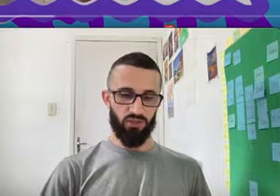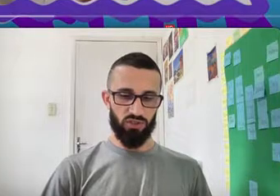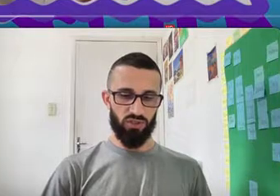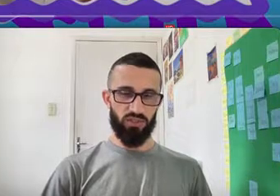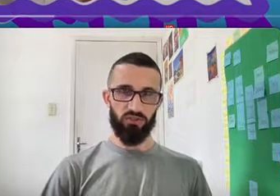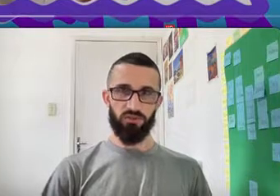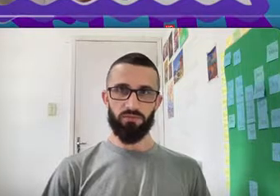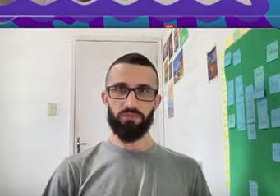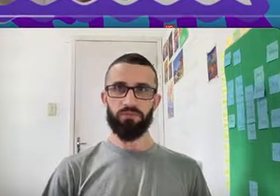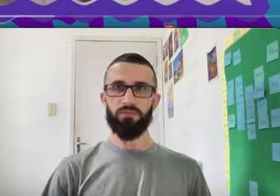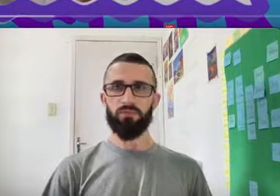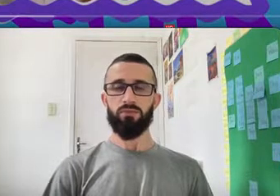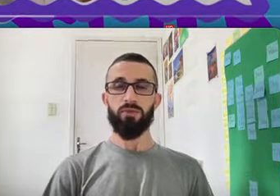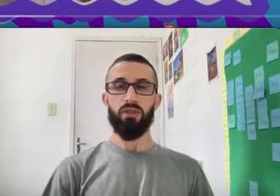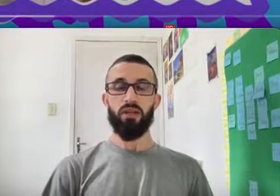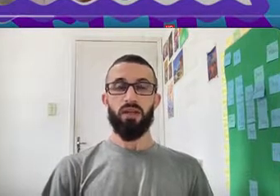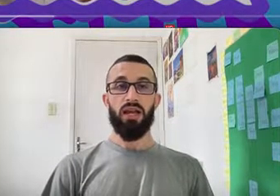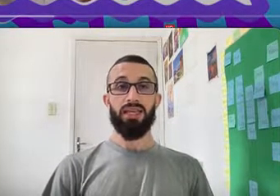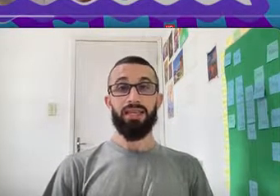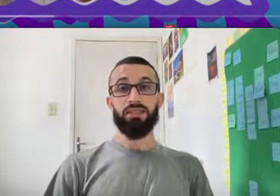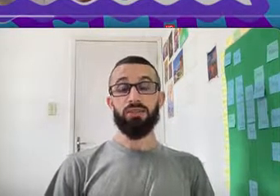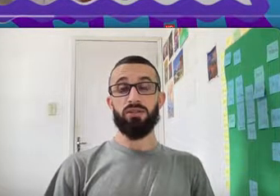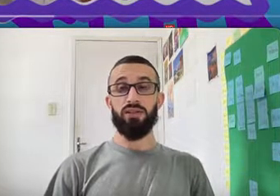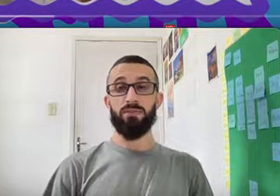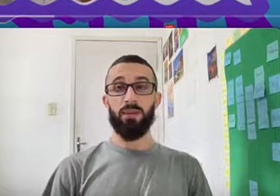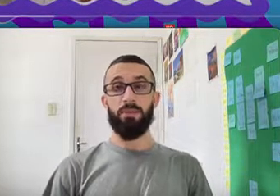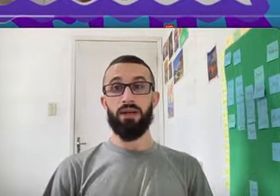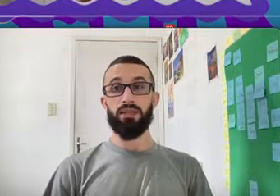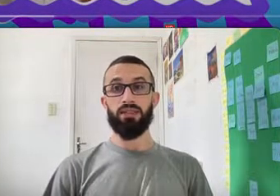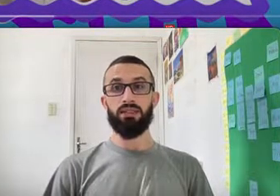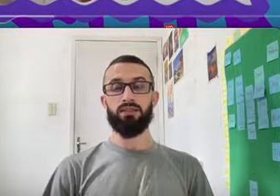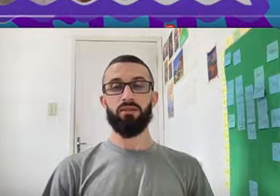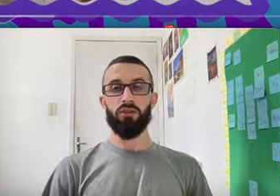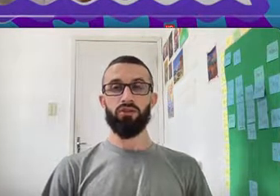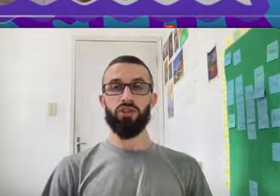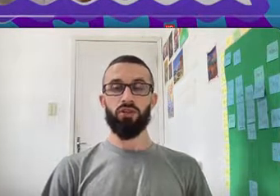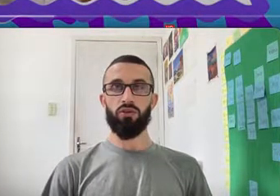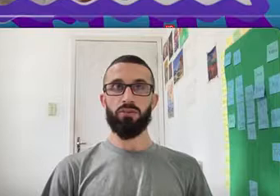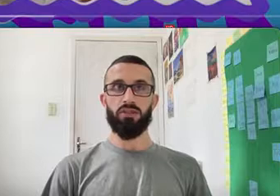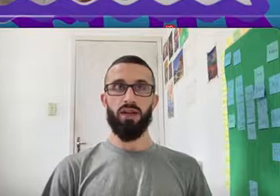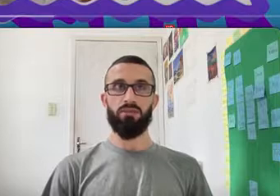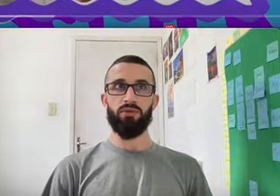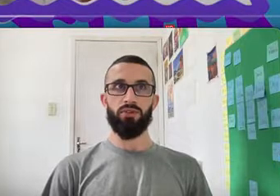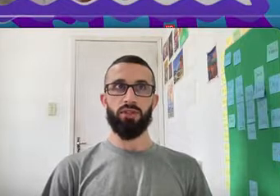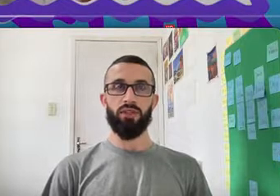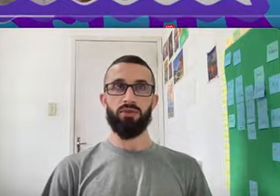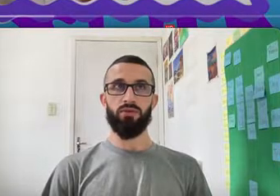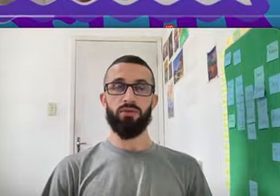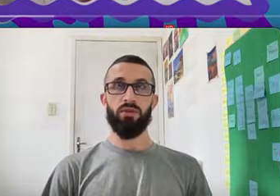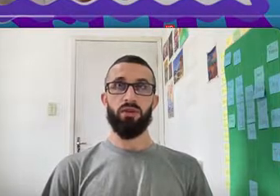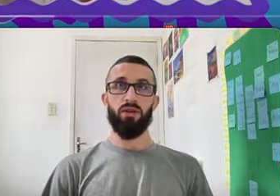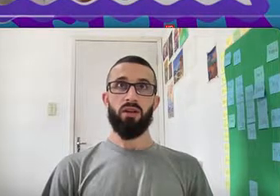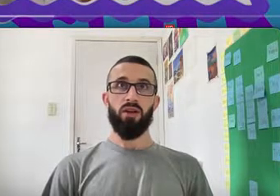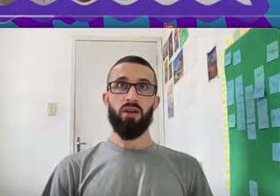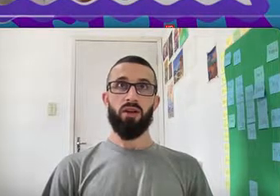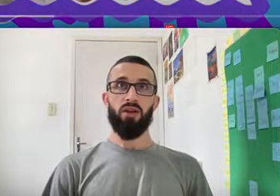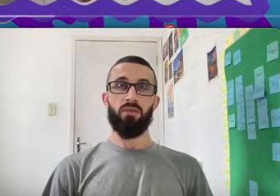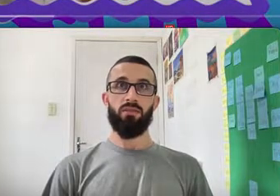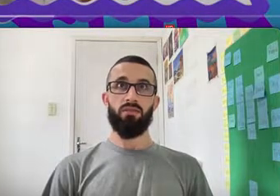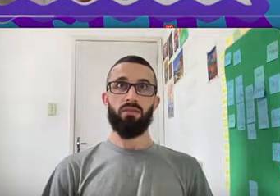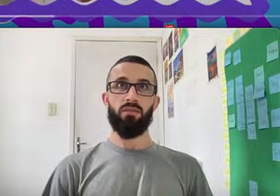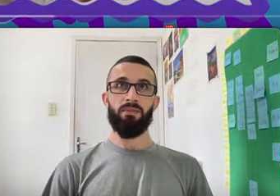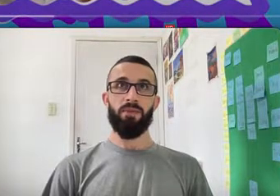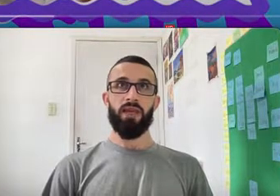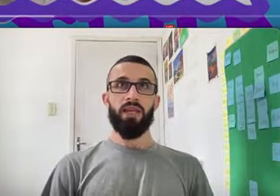Dinheiro I Like To Save My Money Gosto De Economizar Meu Dinheiro Um